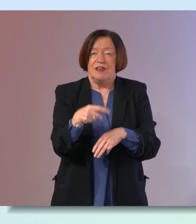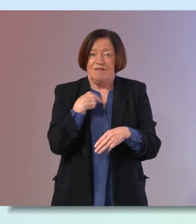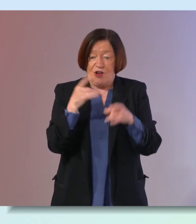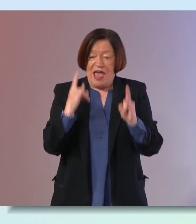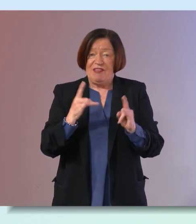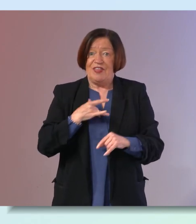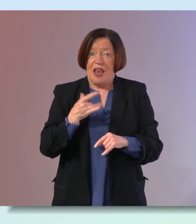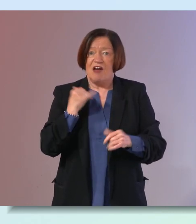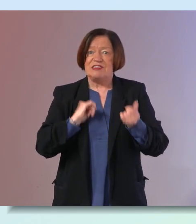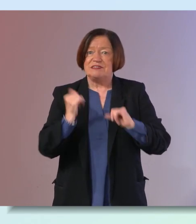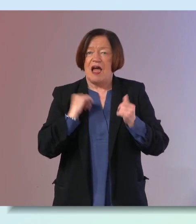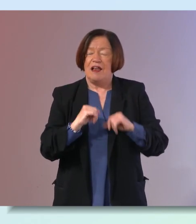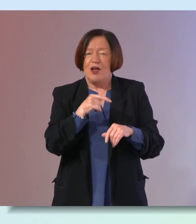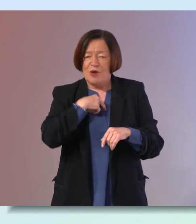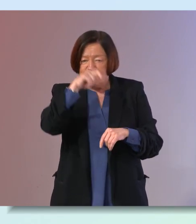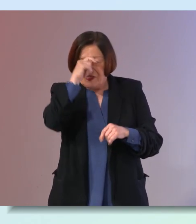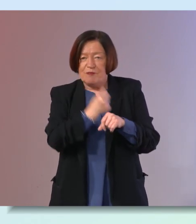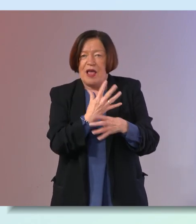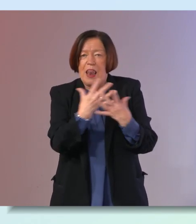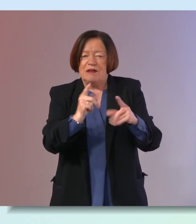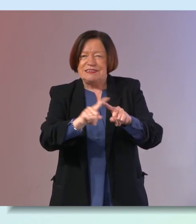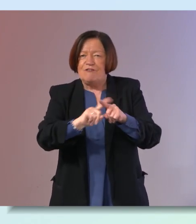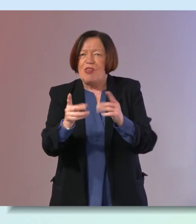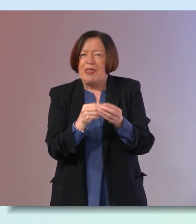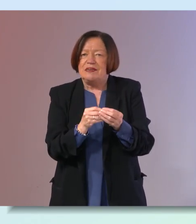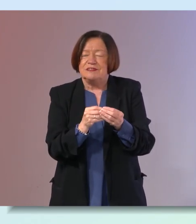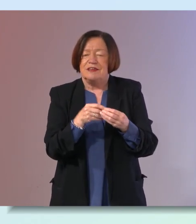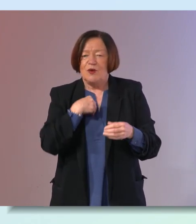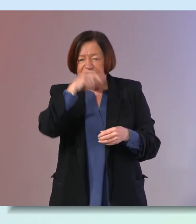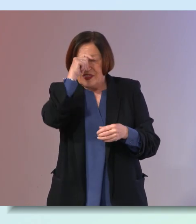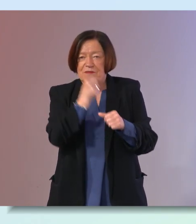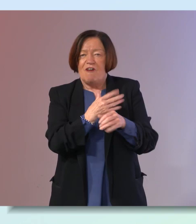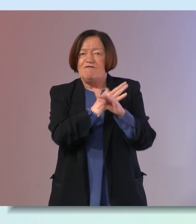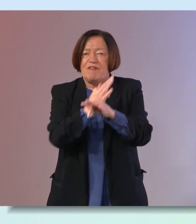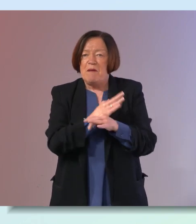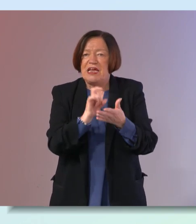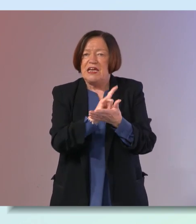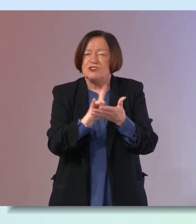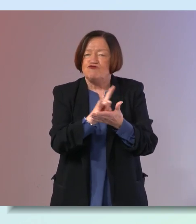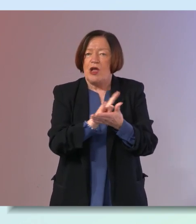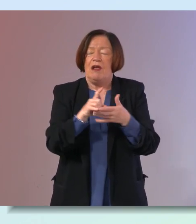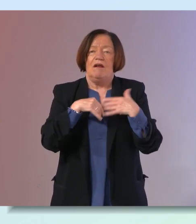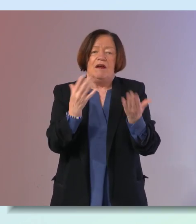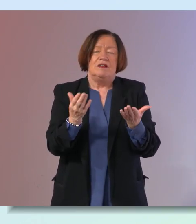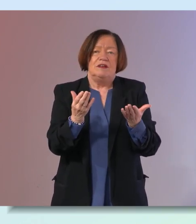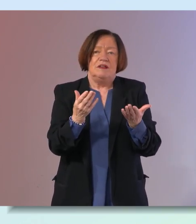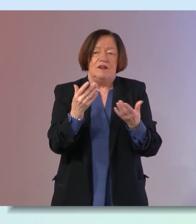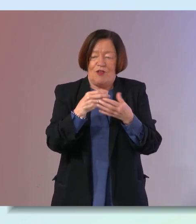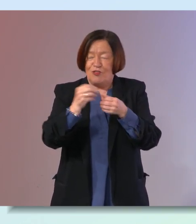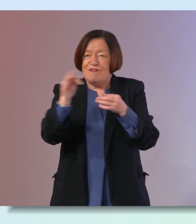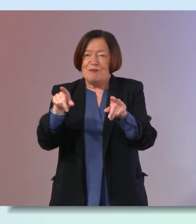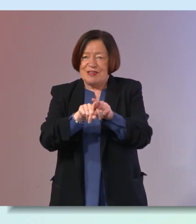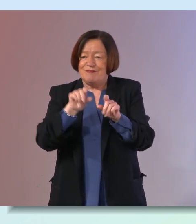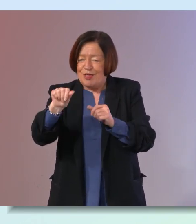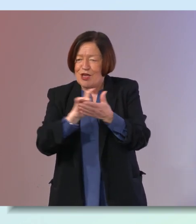healthy lifestyle we're going to be thinking about a lot of different things so we're thinking about family history first of all is this something that other family